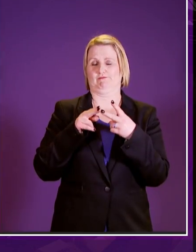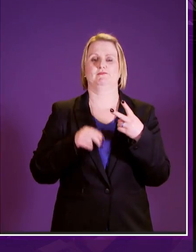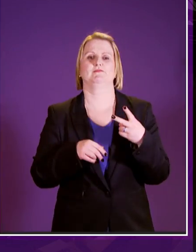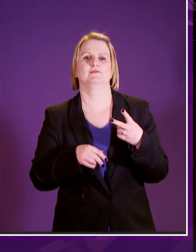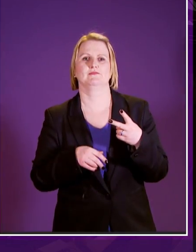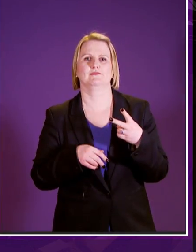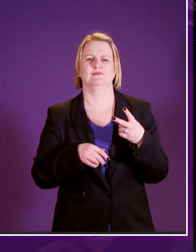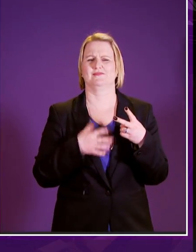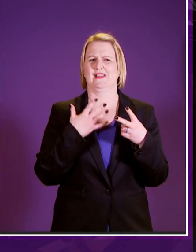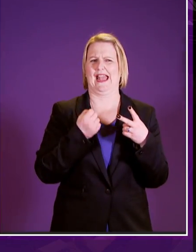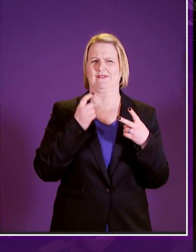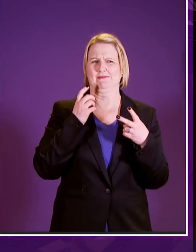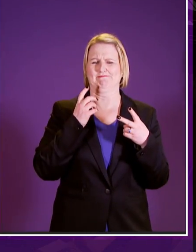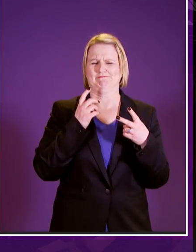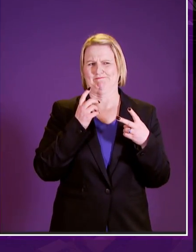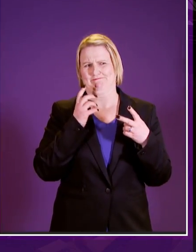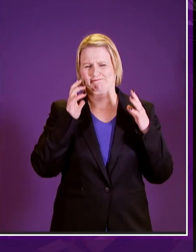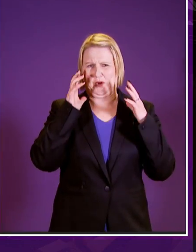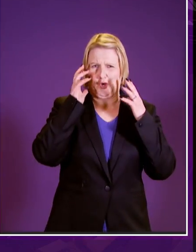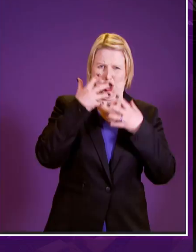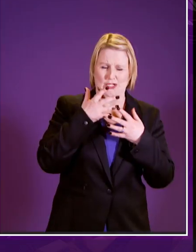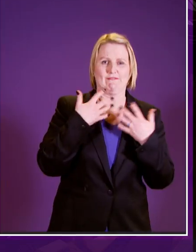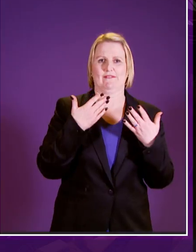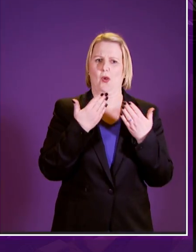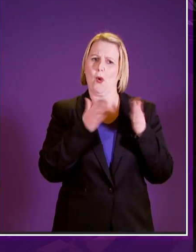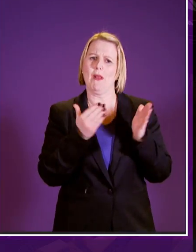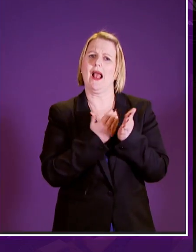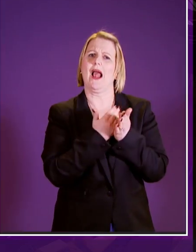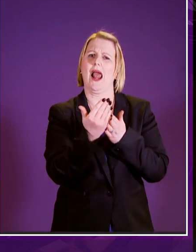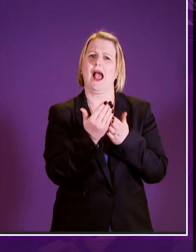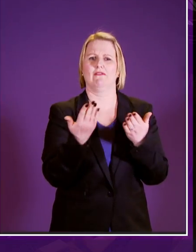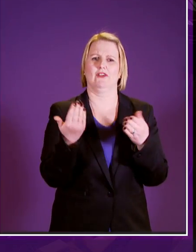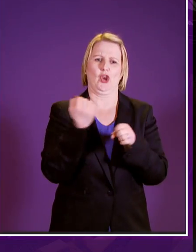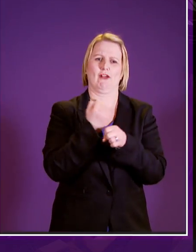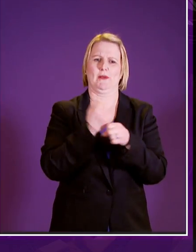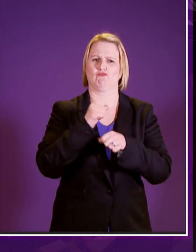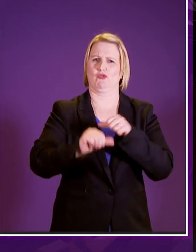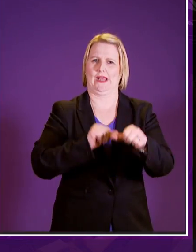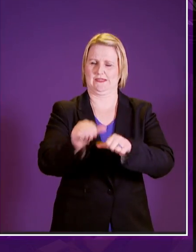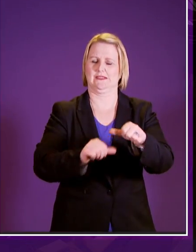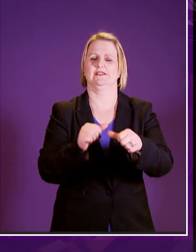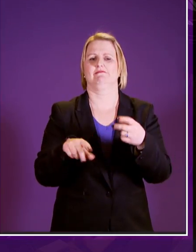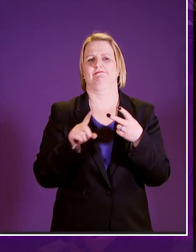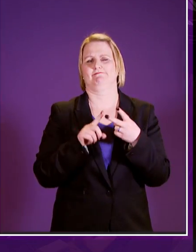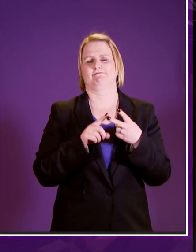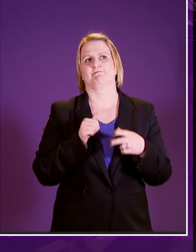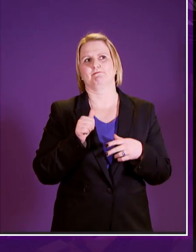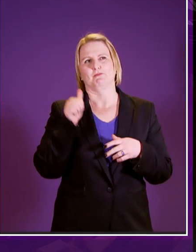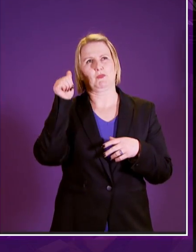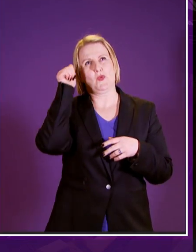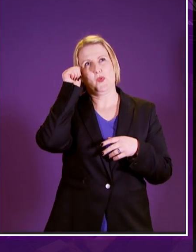ongoing concern actually a deepening concern that i have about the transparency of the intergovernmental process we know that there are um